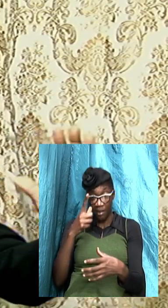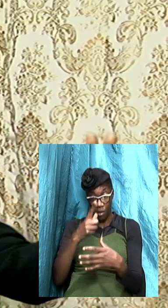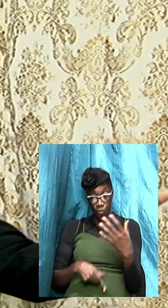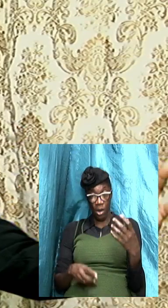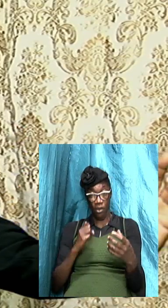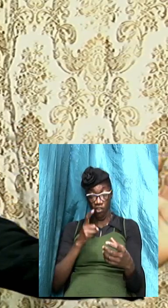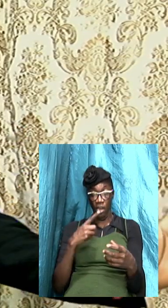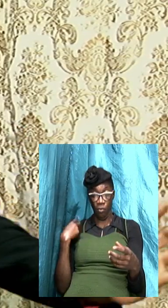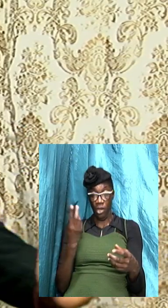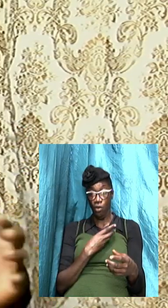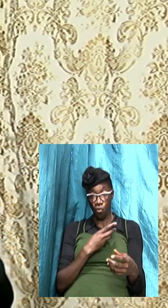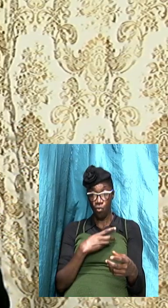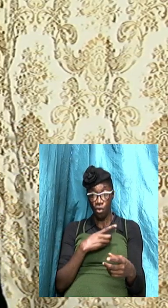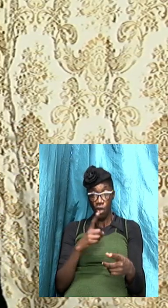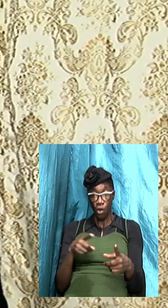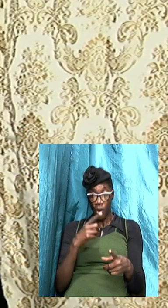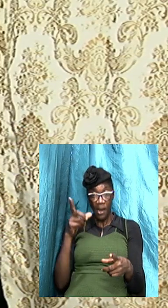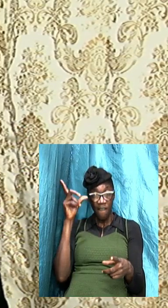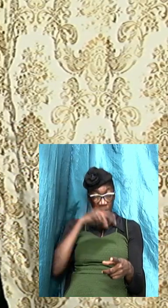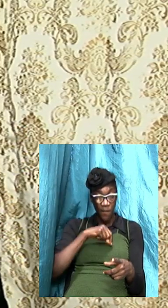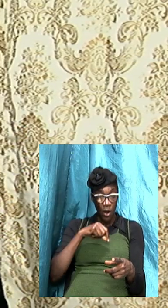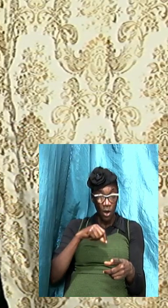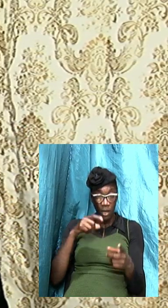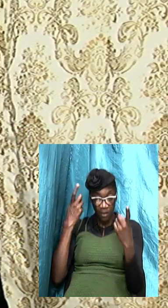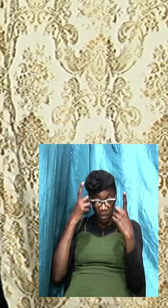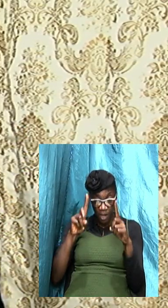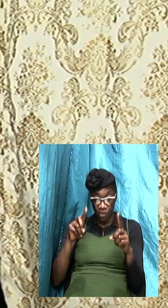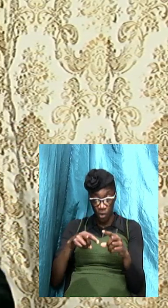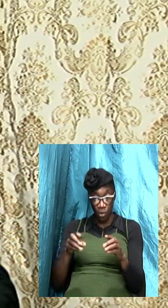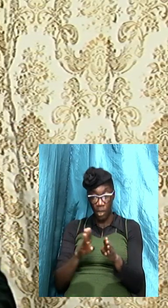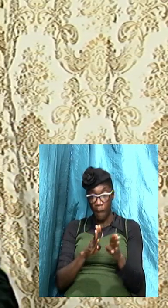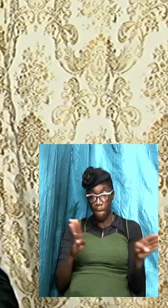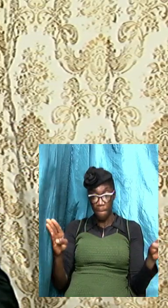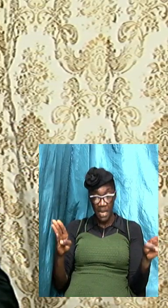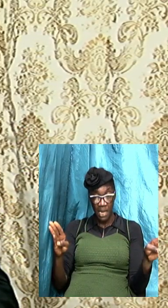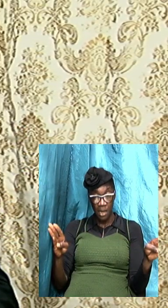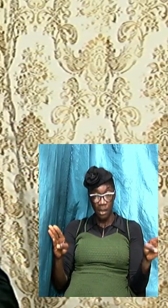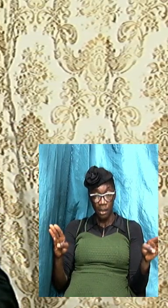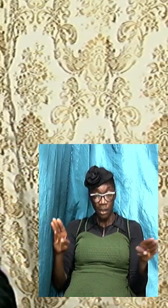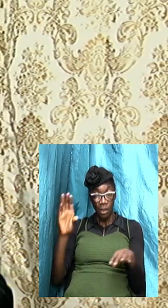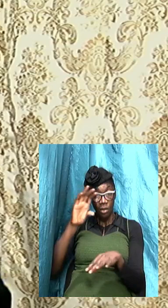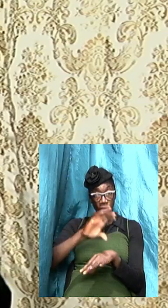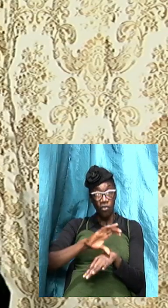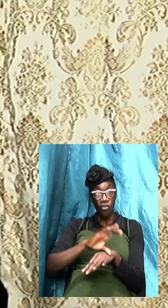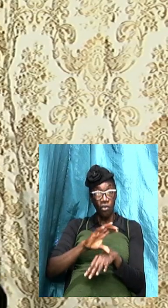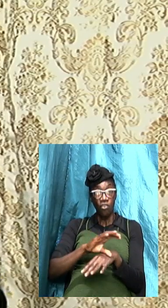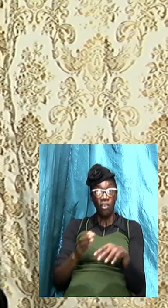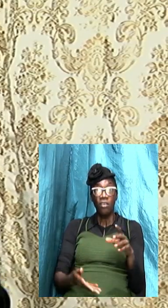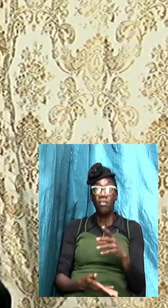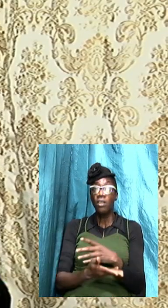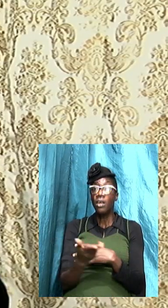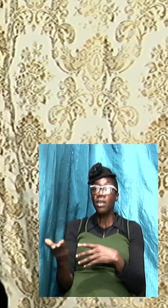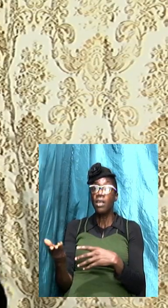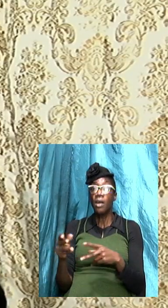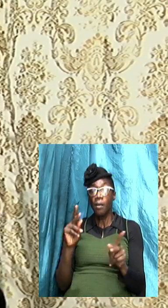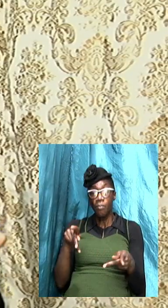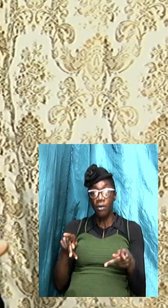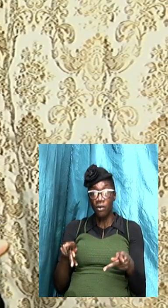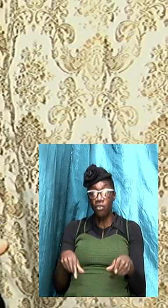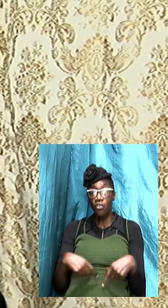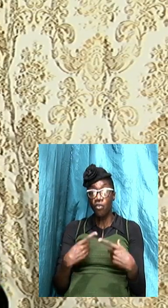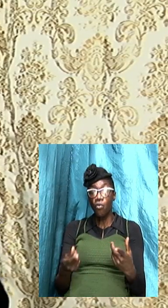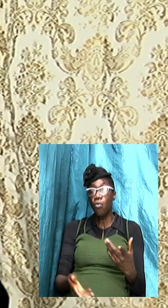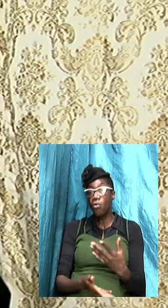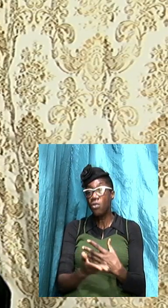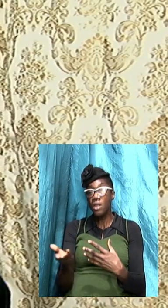these mega houses mega churches they are there and persons will go